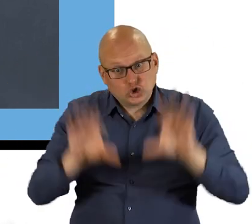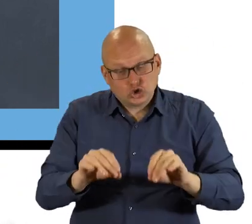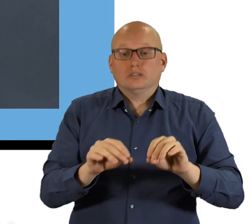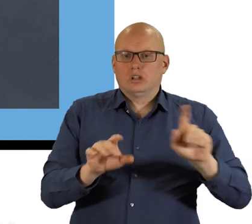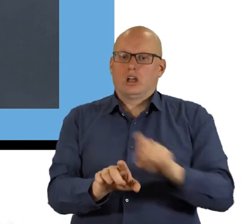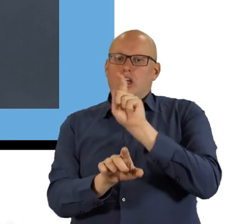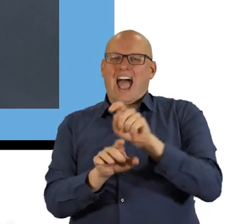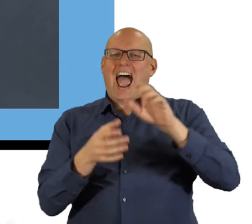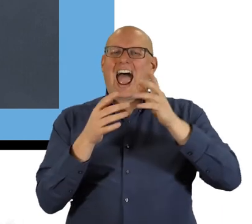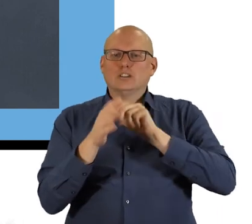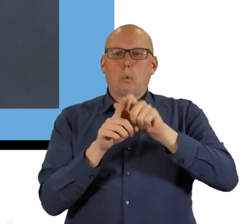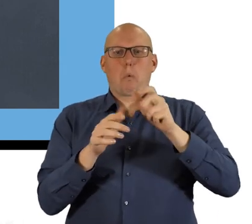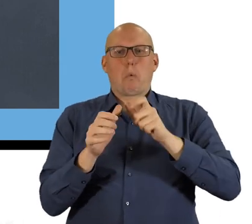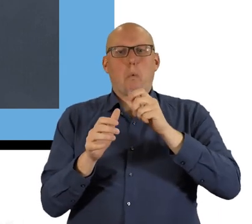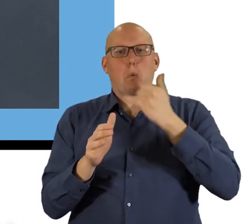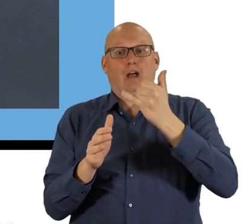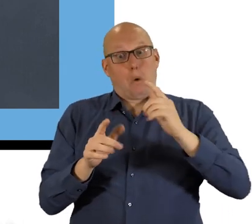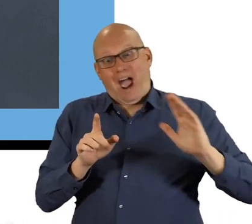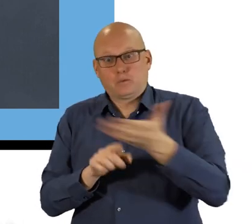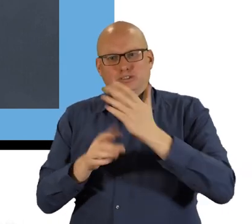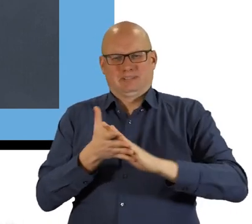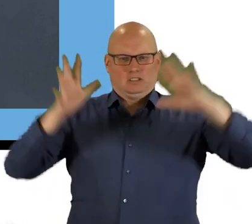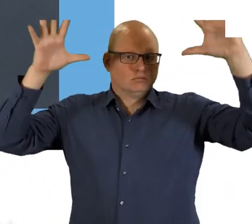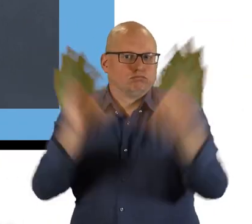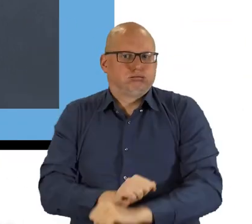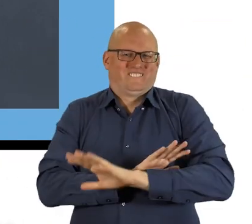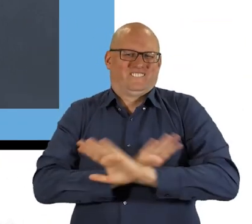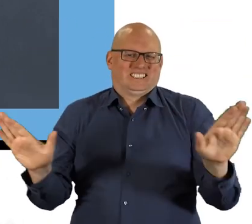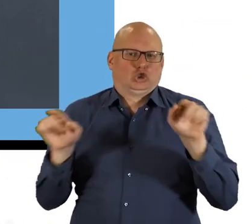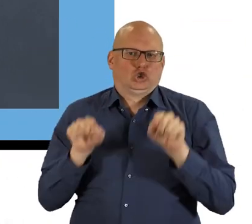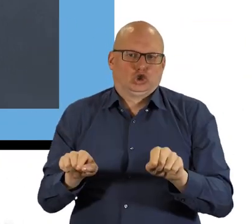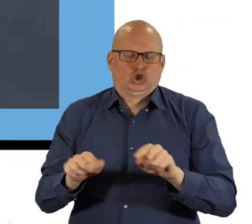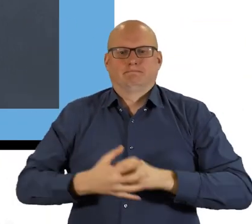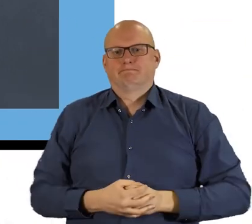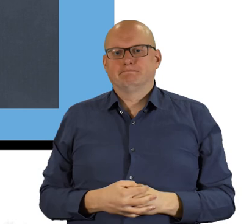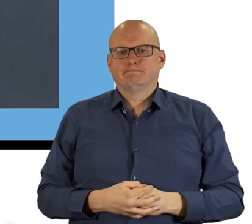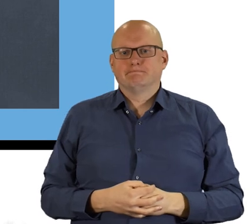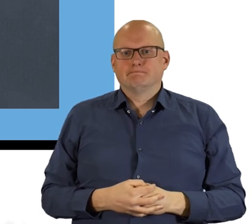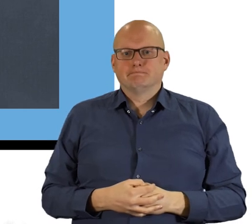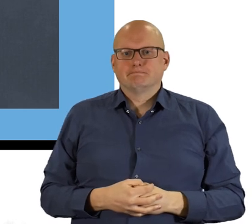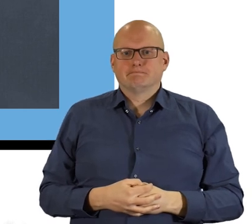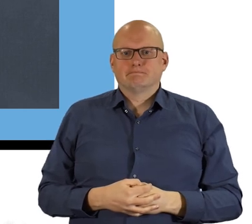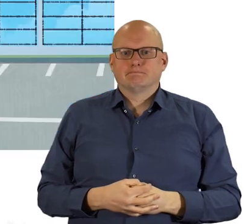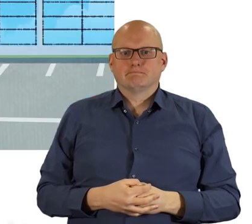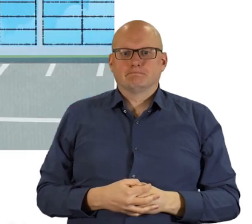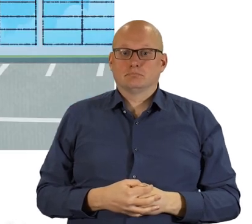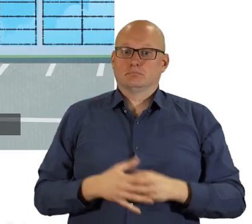finished, select the End the Call for Everyone button. This hangs the call up for all participants.